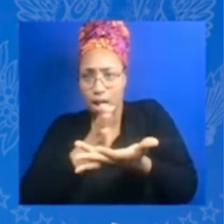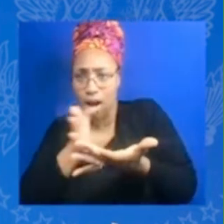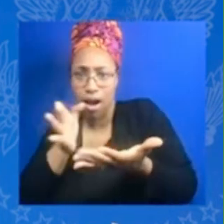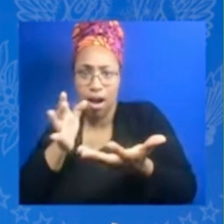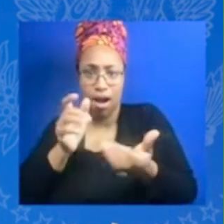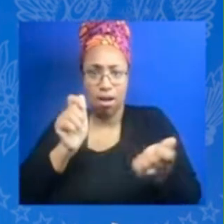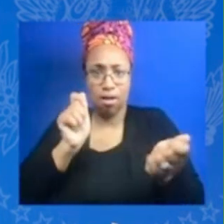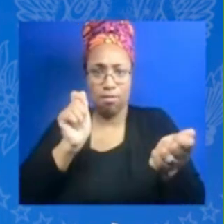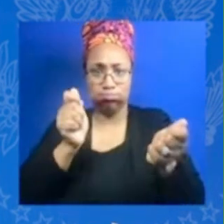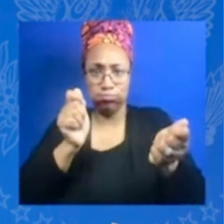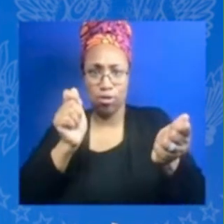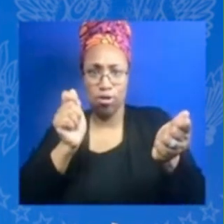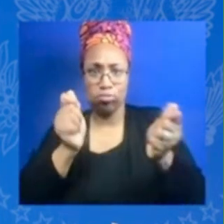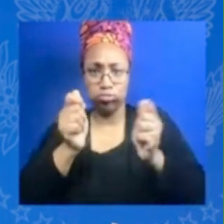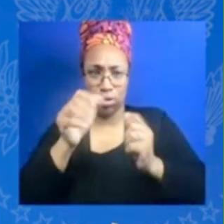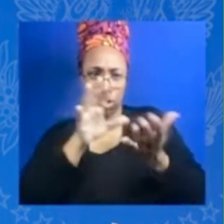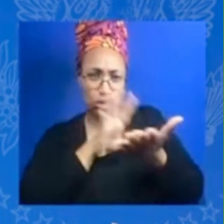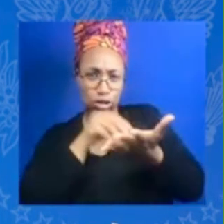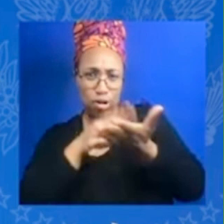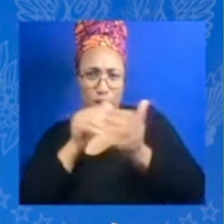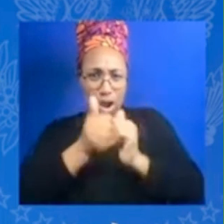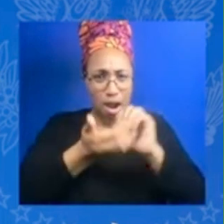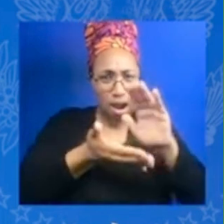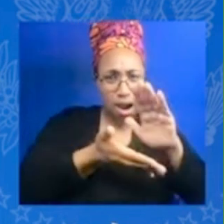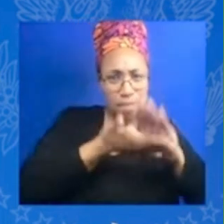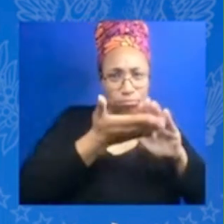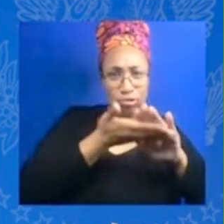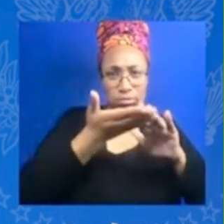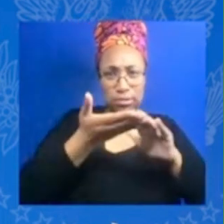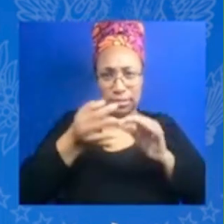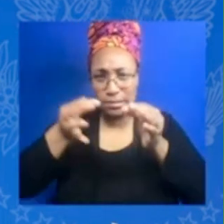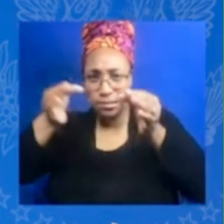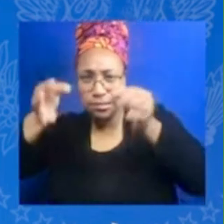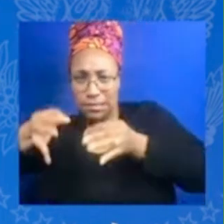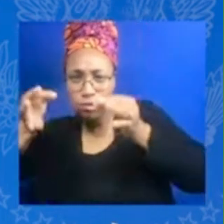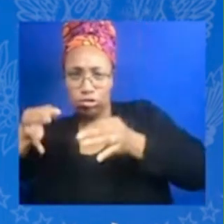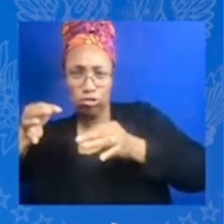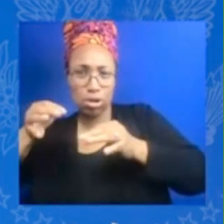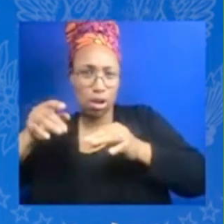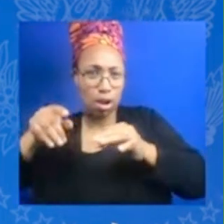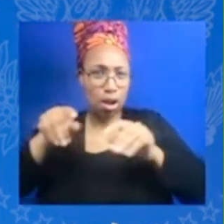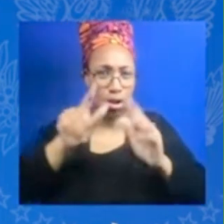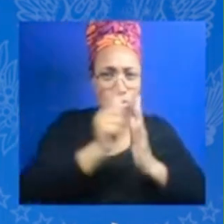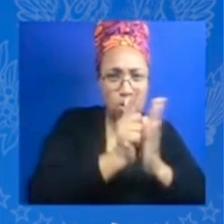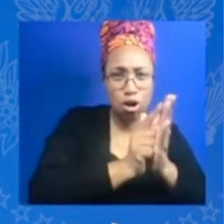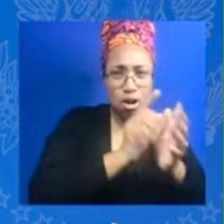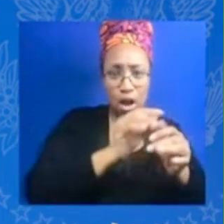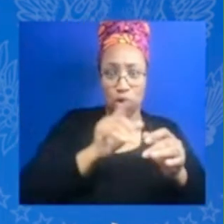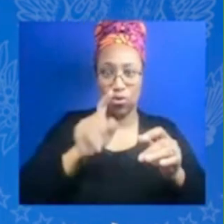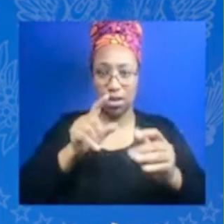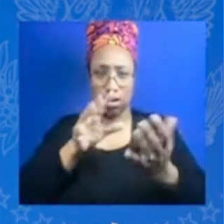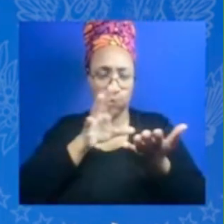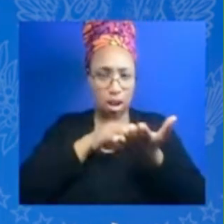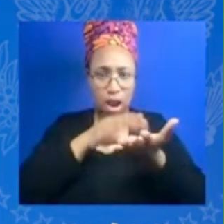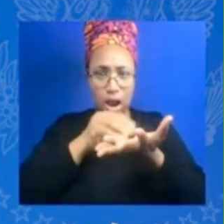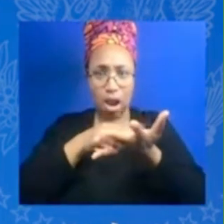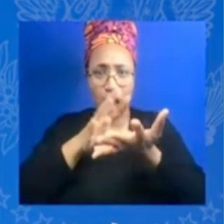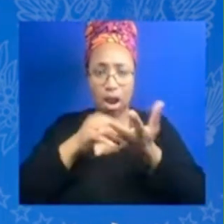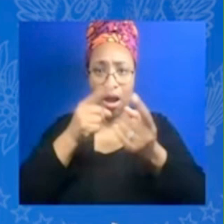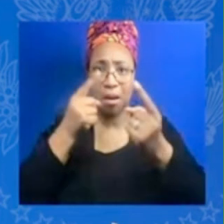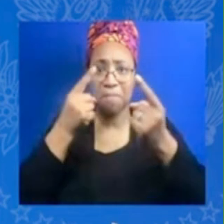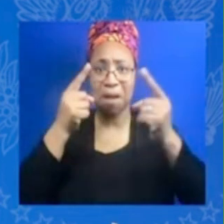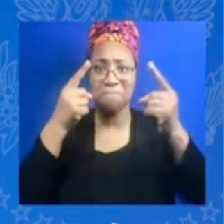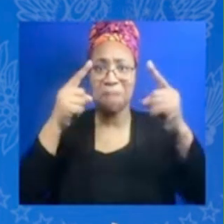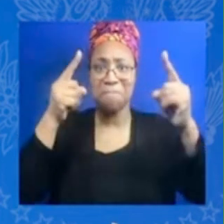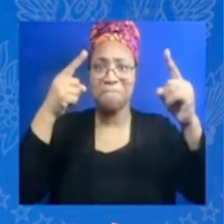and you know at that point when you knew that you'd finally just make it through anything after that challenge but let's please start to